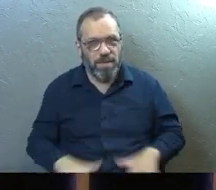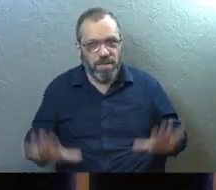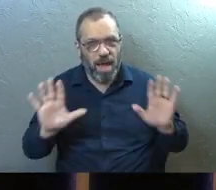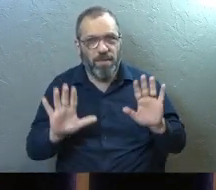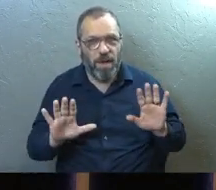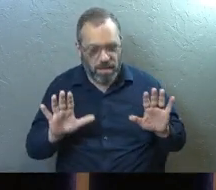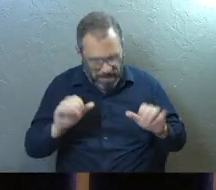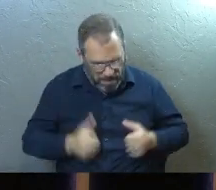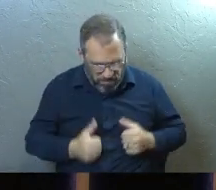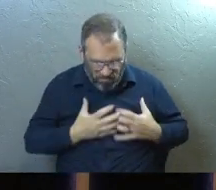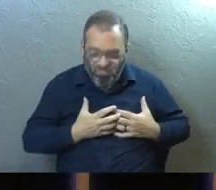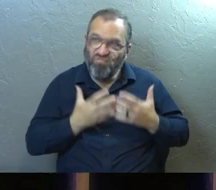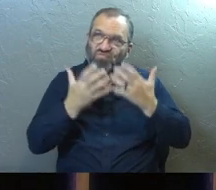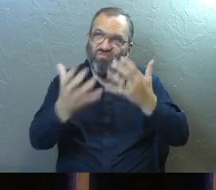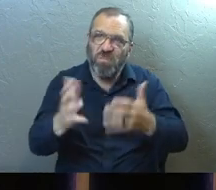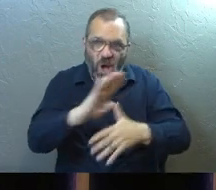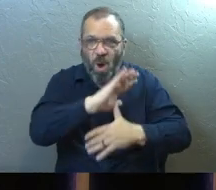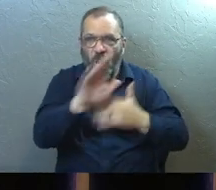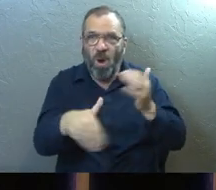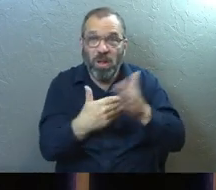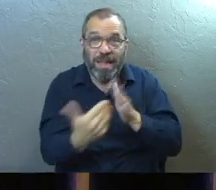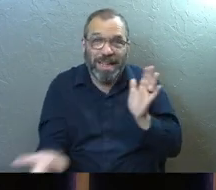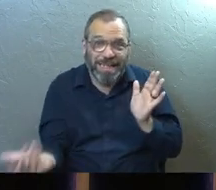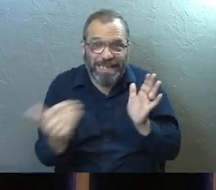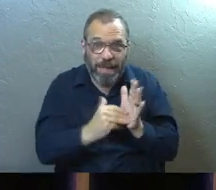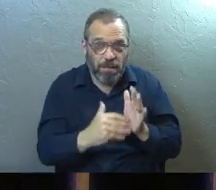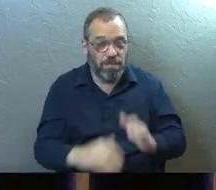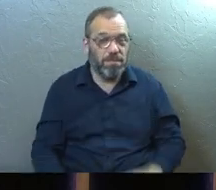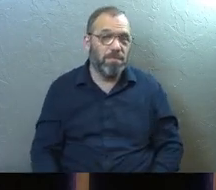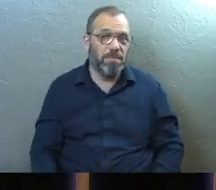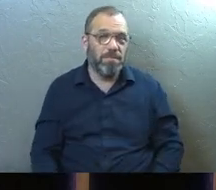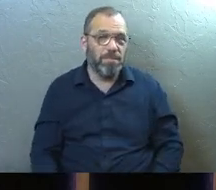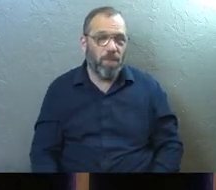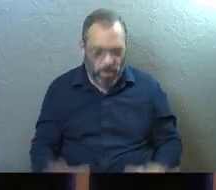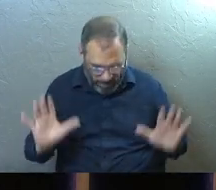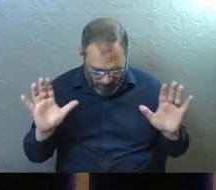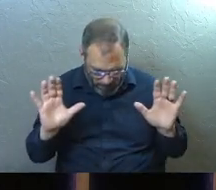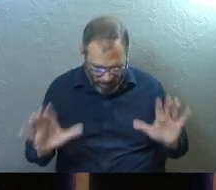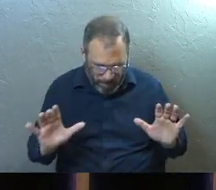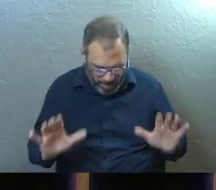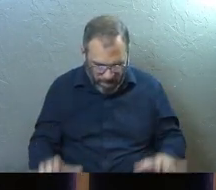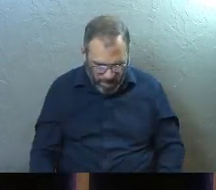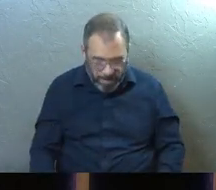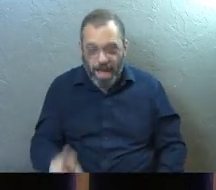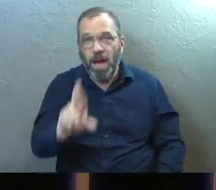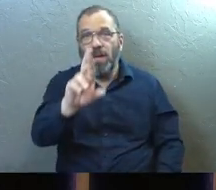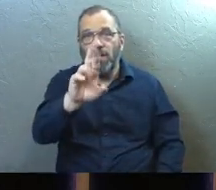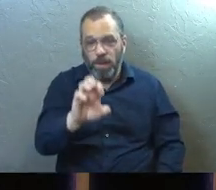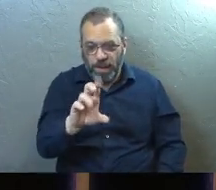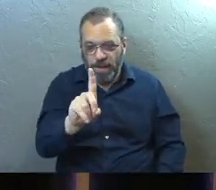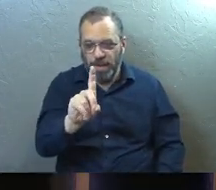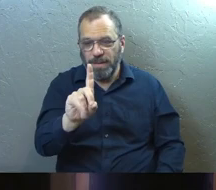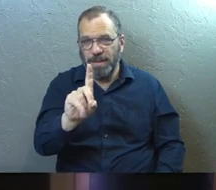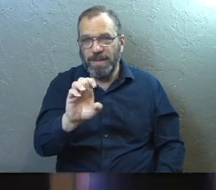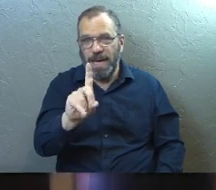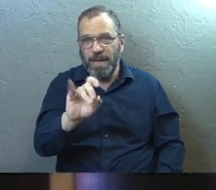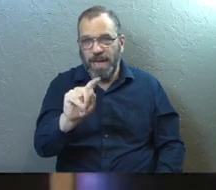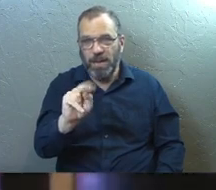in the sand. Give yourself to God all over again. Okay. This is the rededication moment. Would you stand?